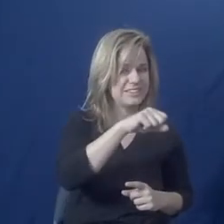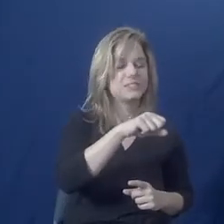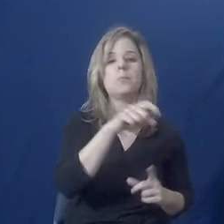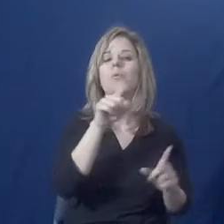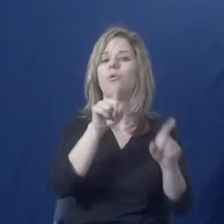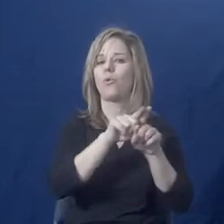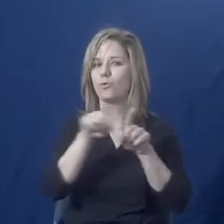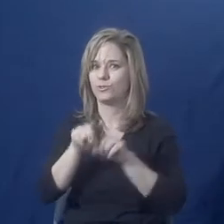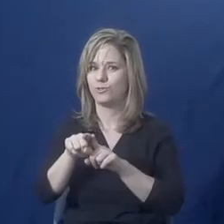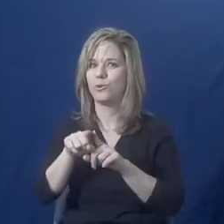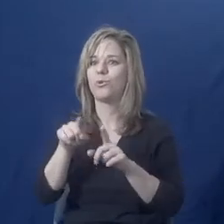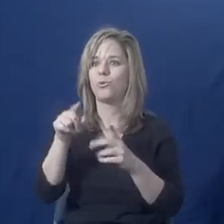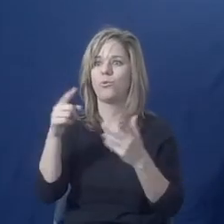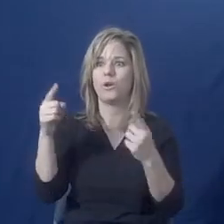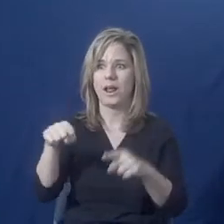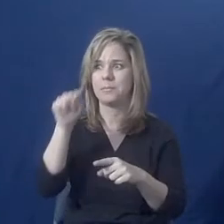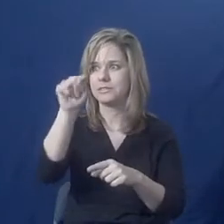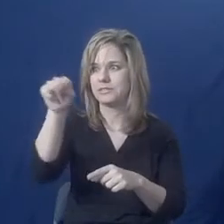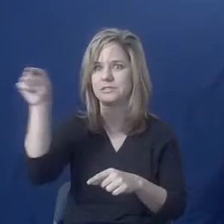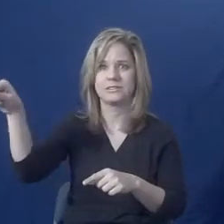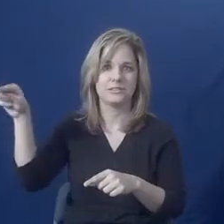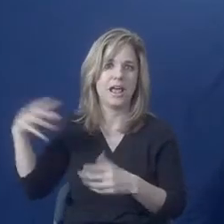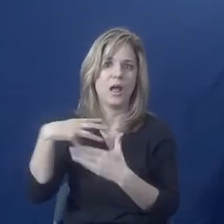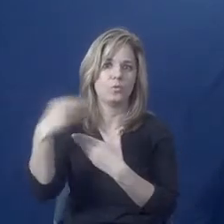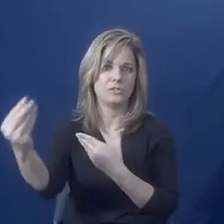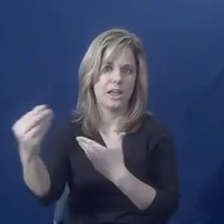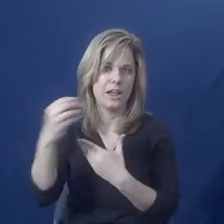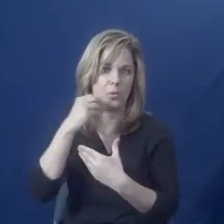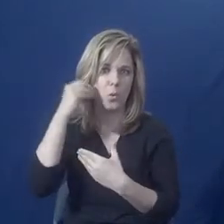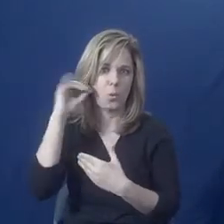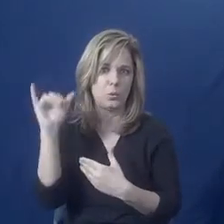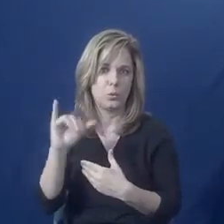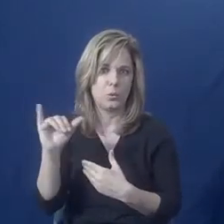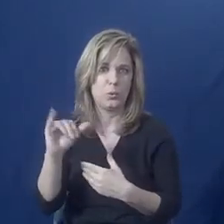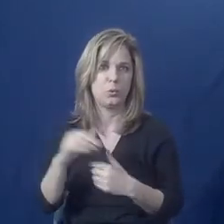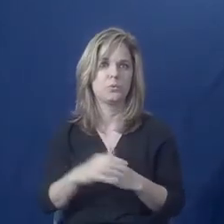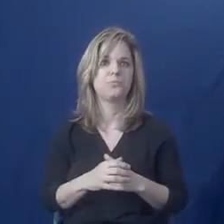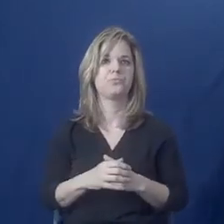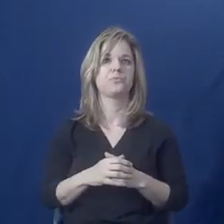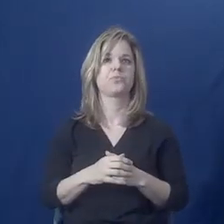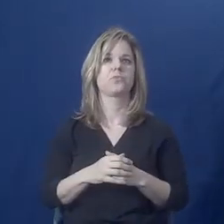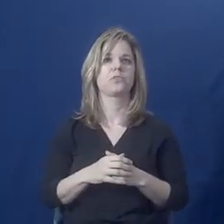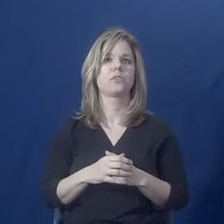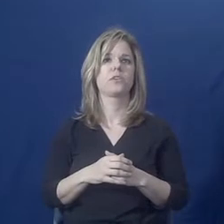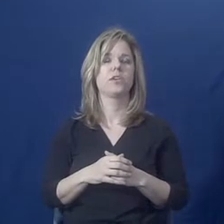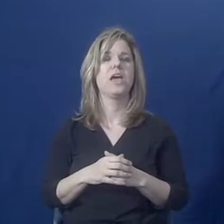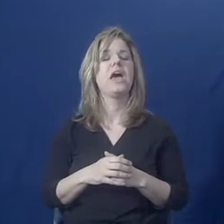And safety with a protective order. So this is talking about people who have